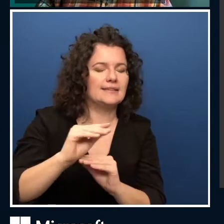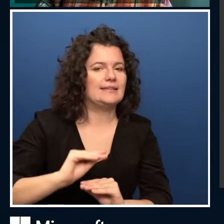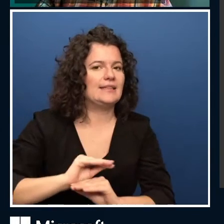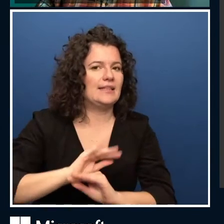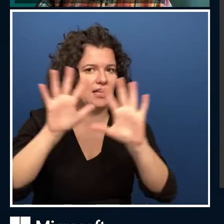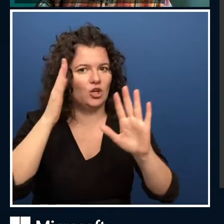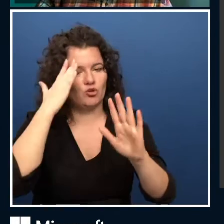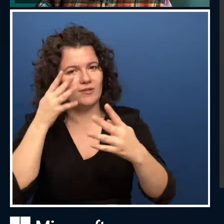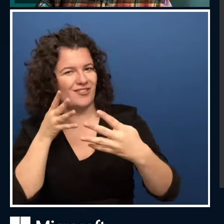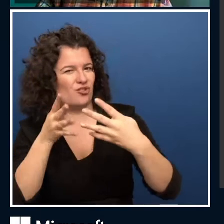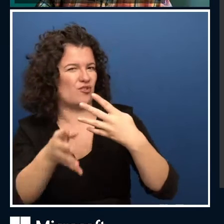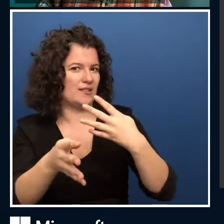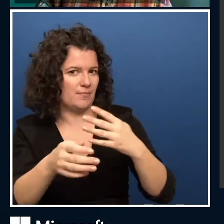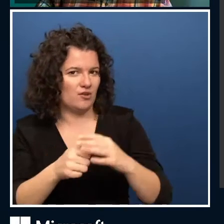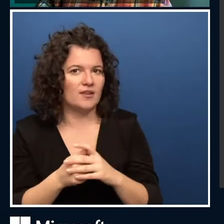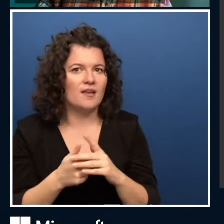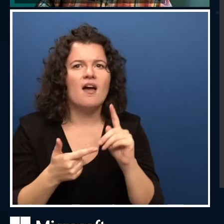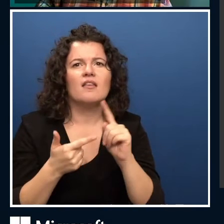great, great session.